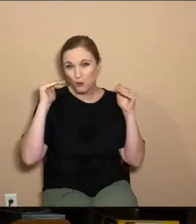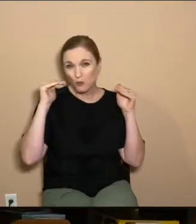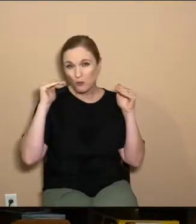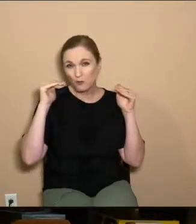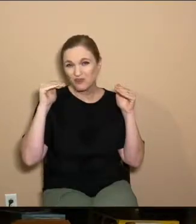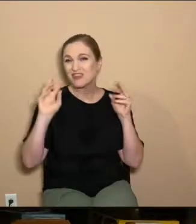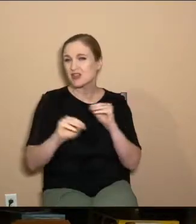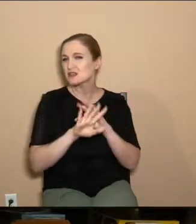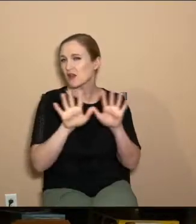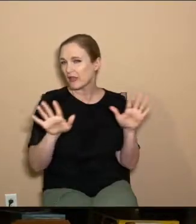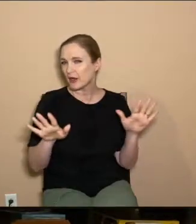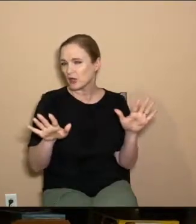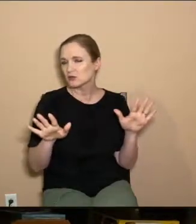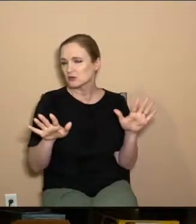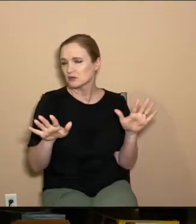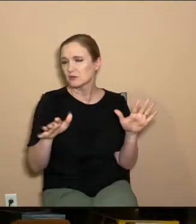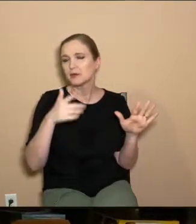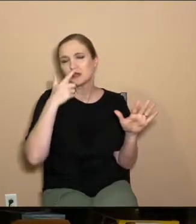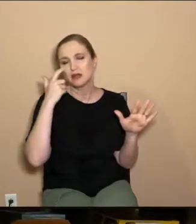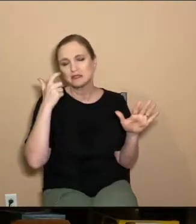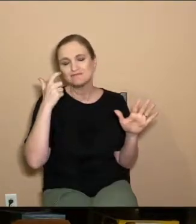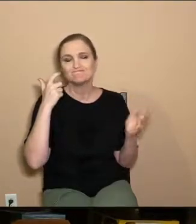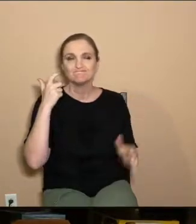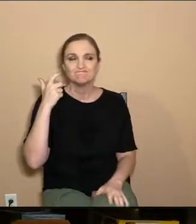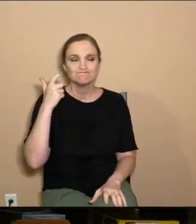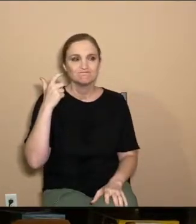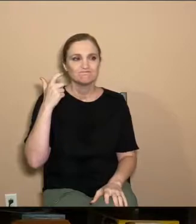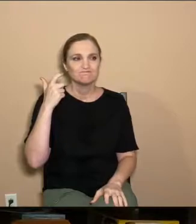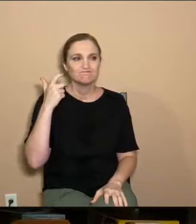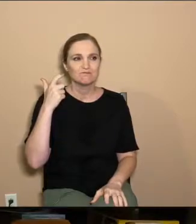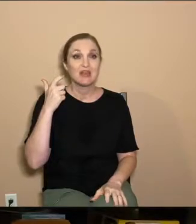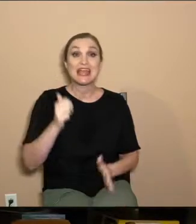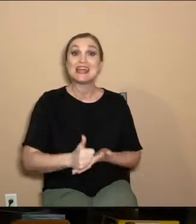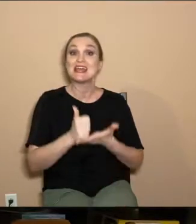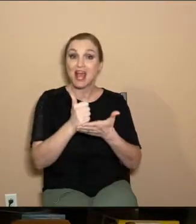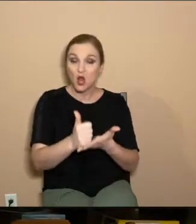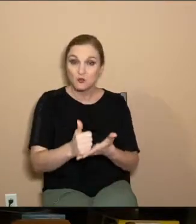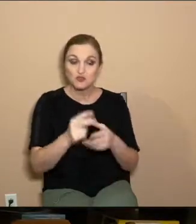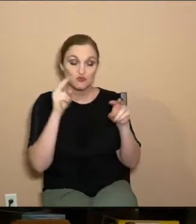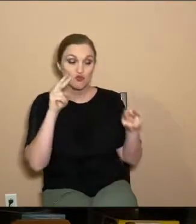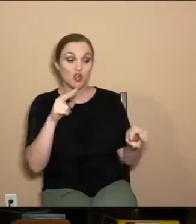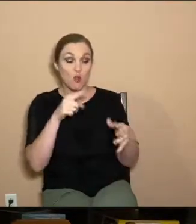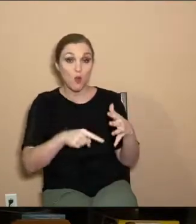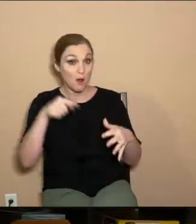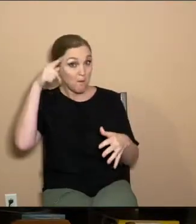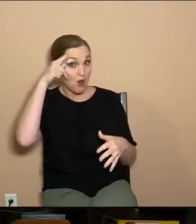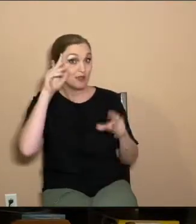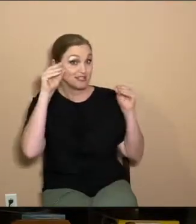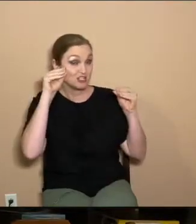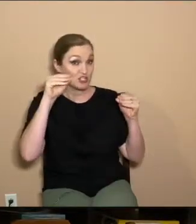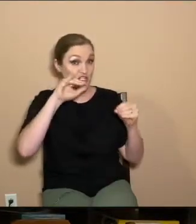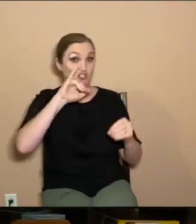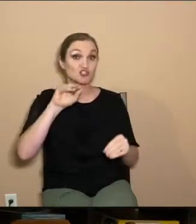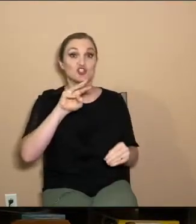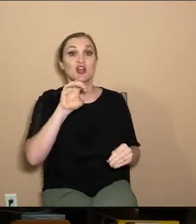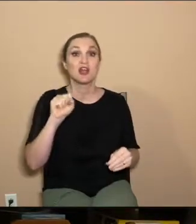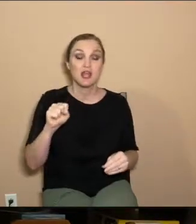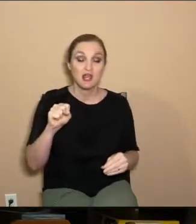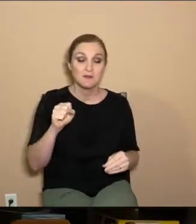hope that that teaching makes sense, um, because it's greatly beneficial to, to look at what Paul teaches, to look at what James